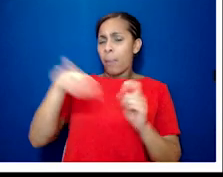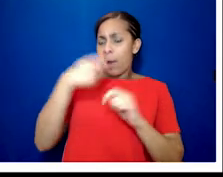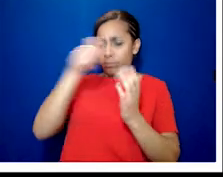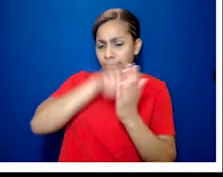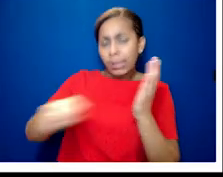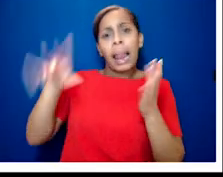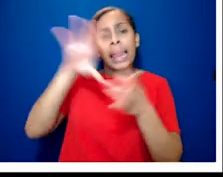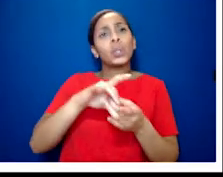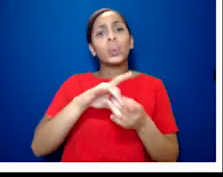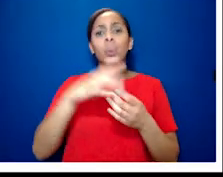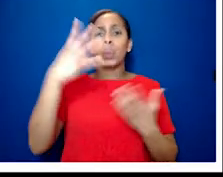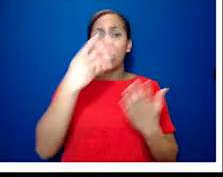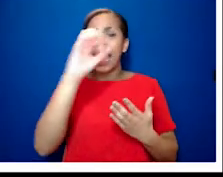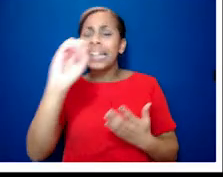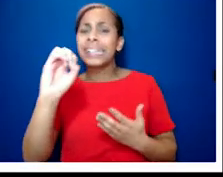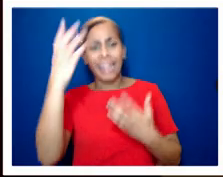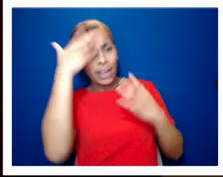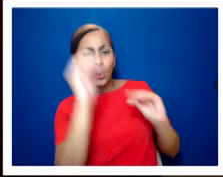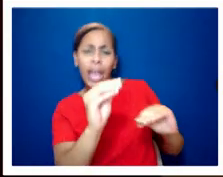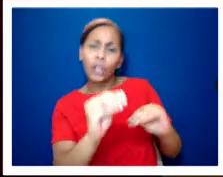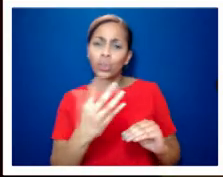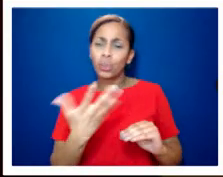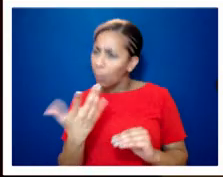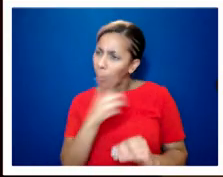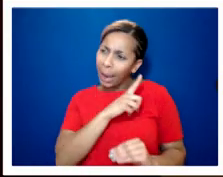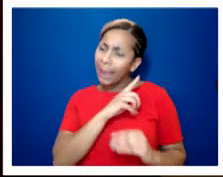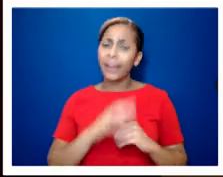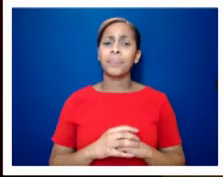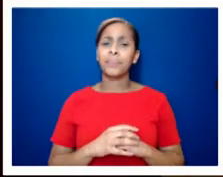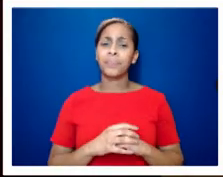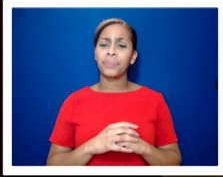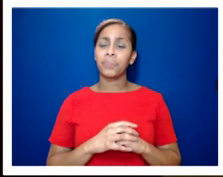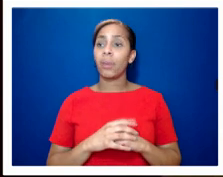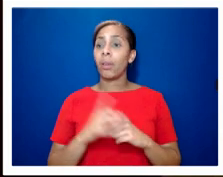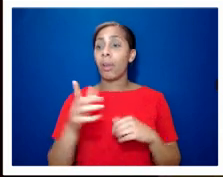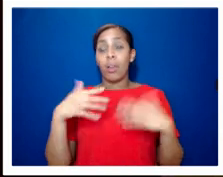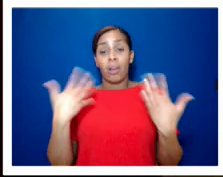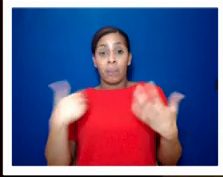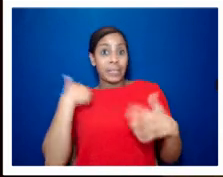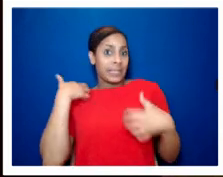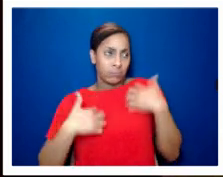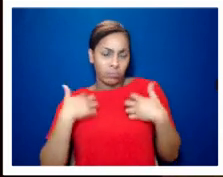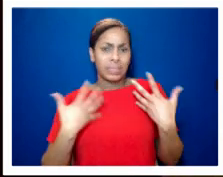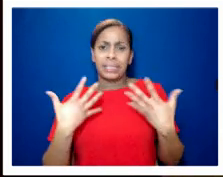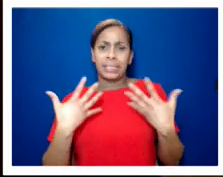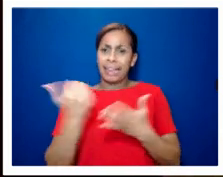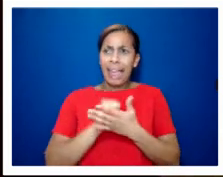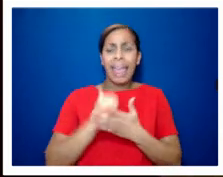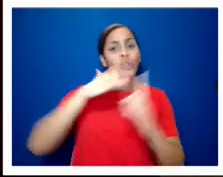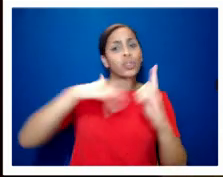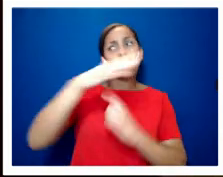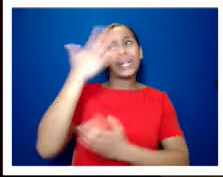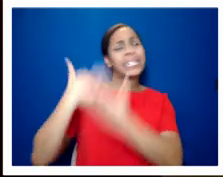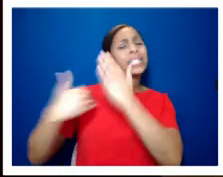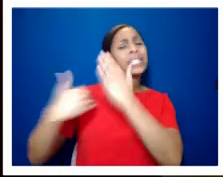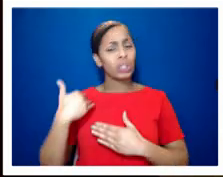education well i've always had you know a strong interest in gay social history and you know as you mentioned i'd written this book earlier